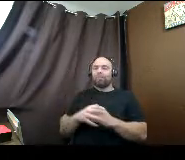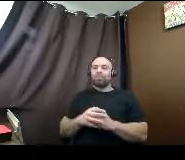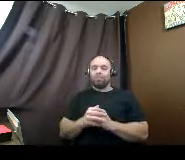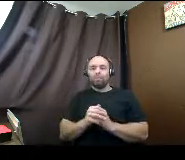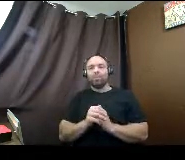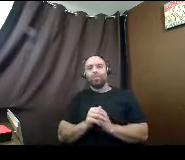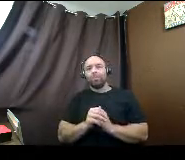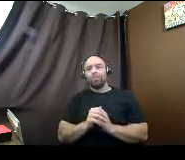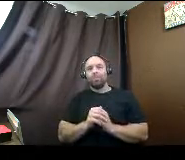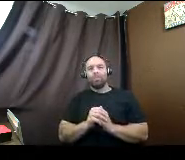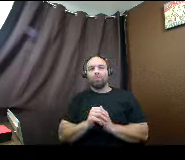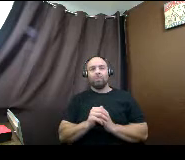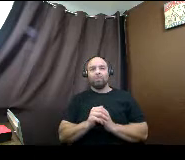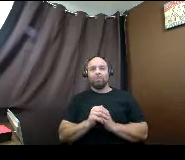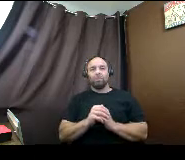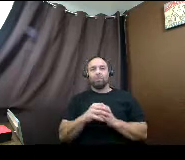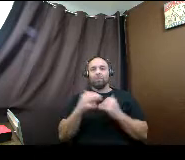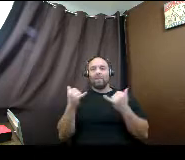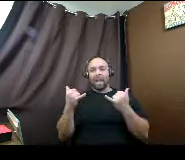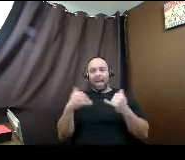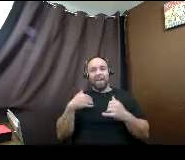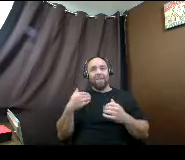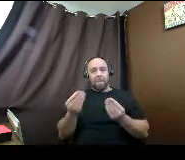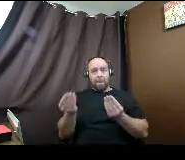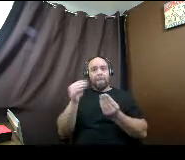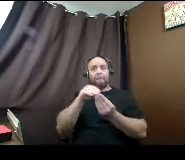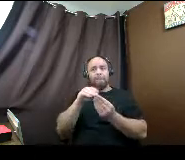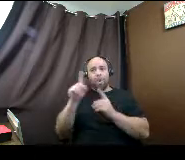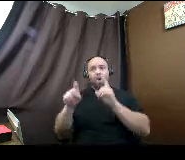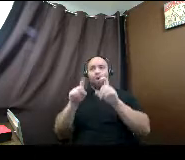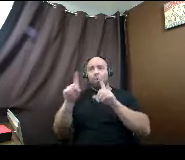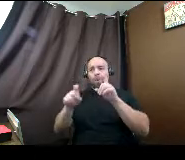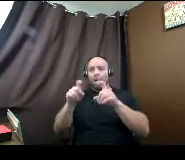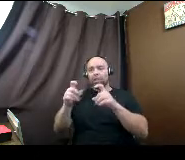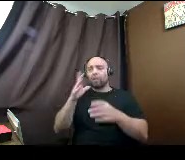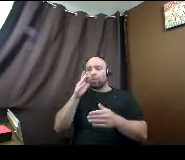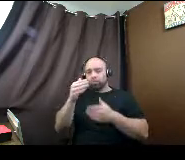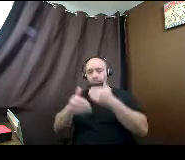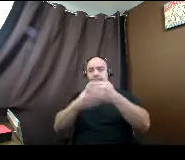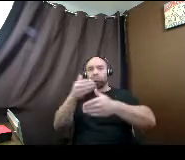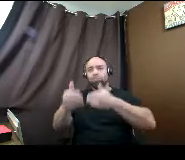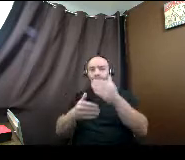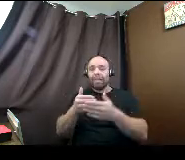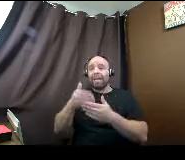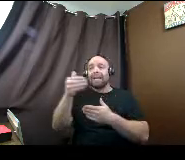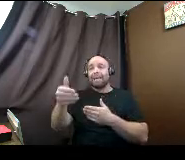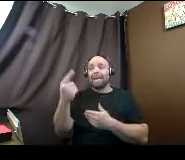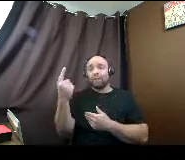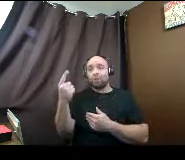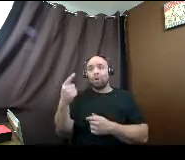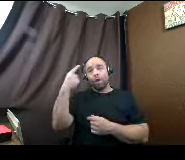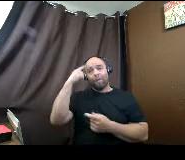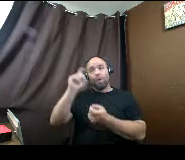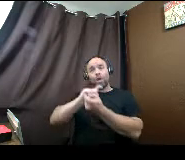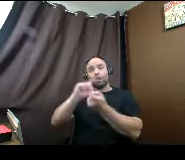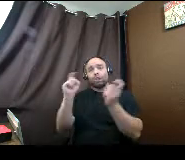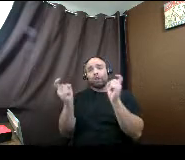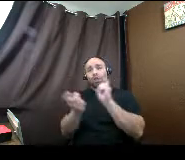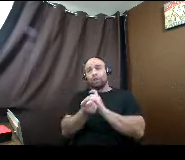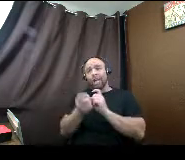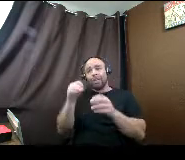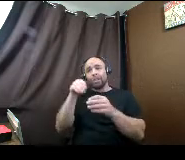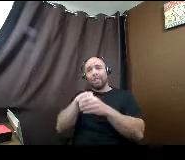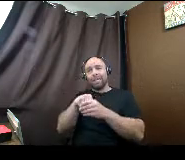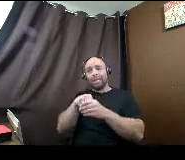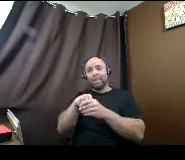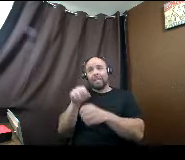OK, we've got quite a few more questions. So we're just going to cruise on through next one for changes in income in 2020. Do